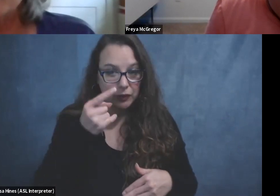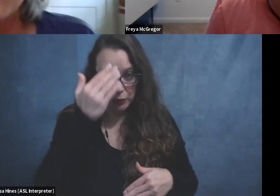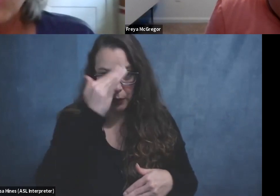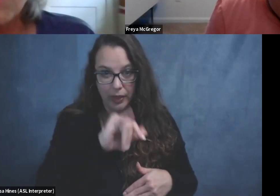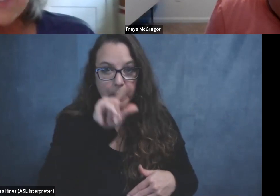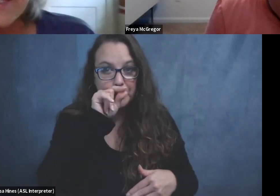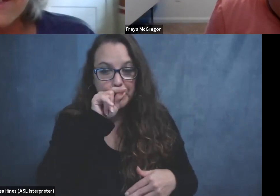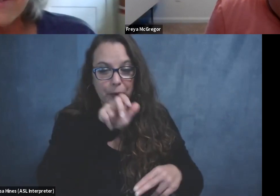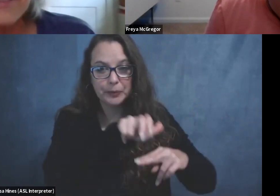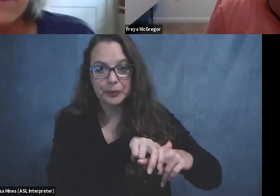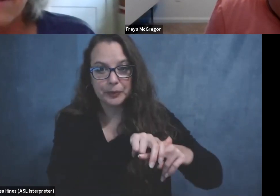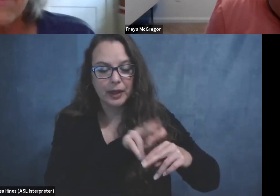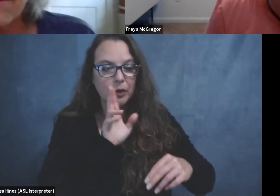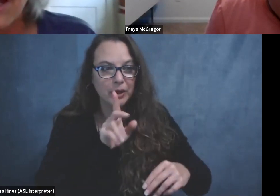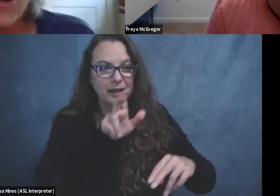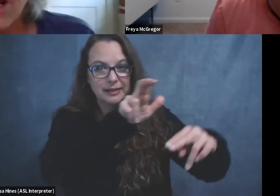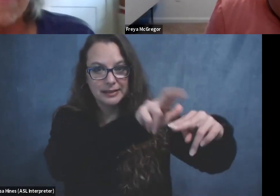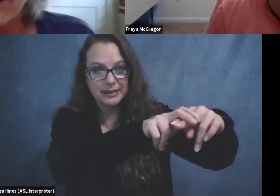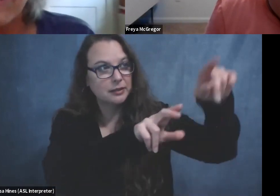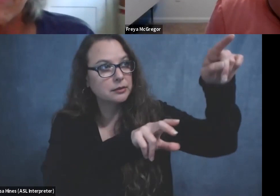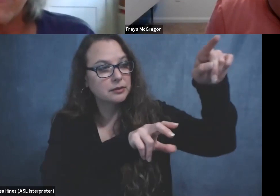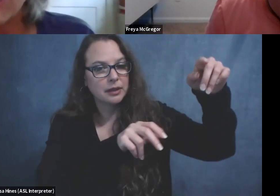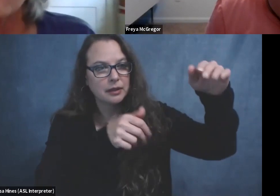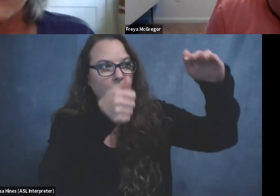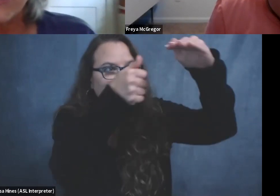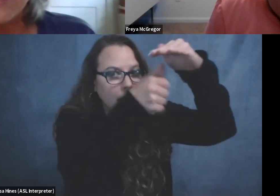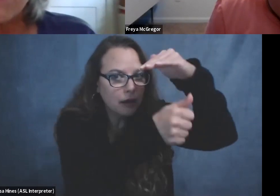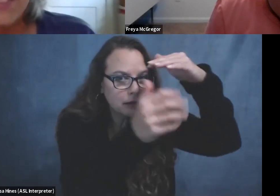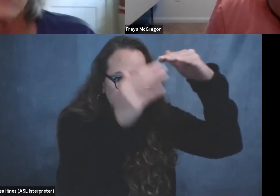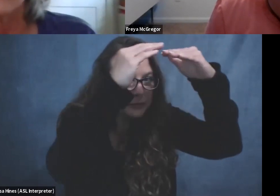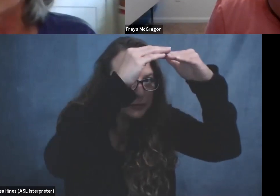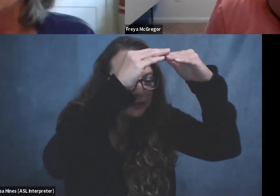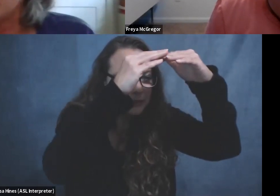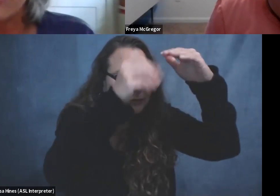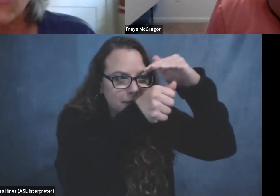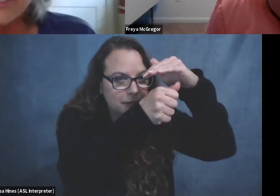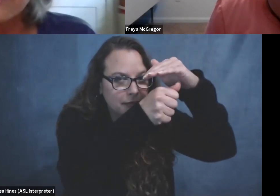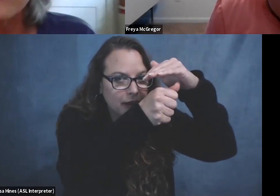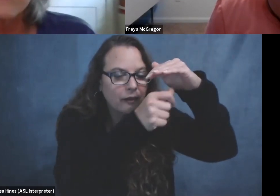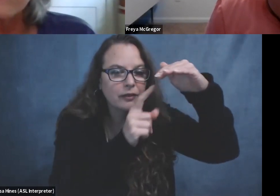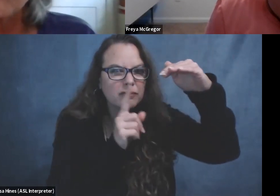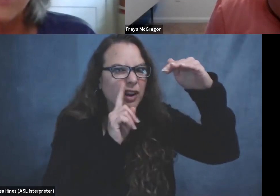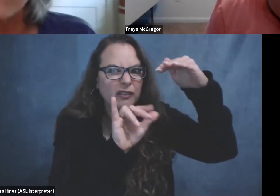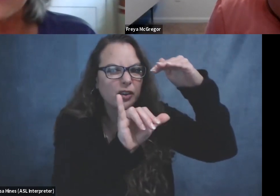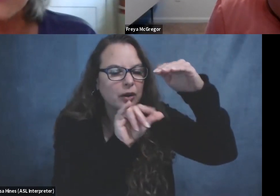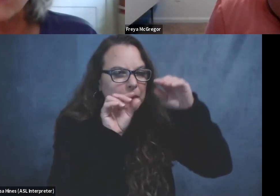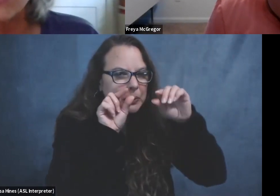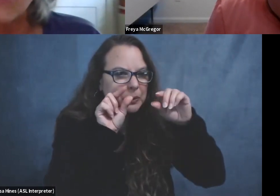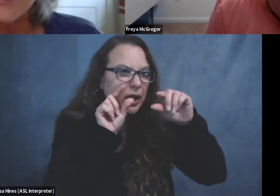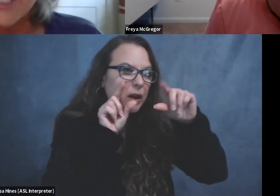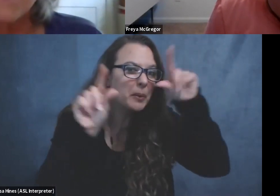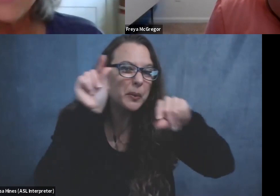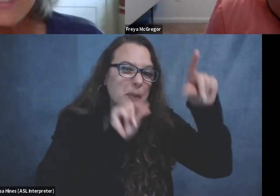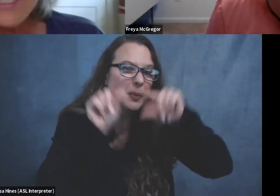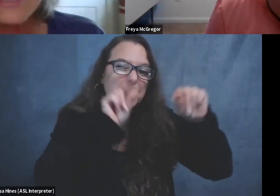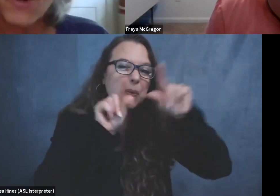this bird will sit in undercover forever and make a lot of noise, little mutterings for